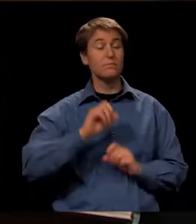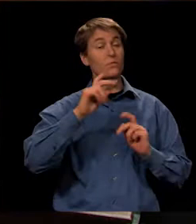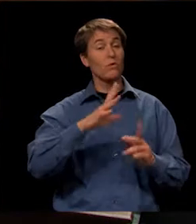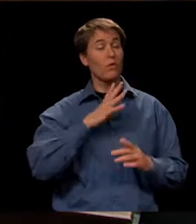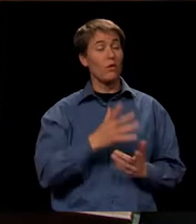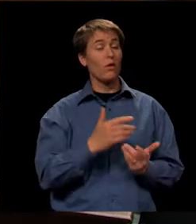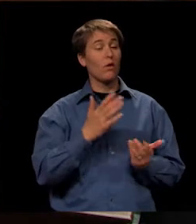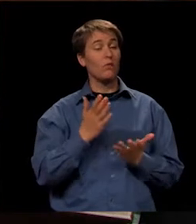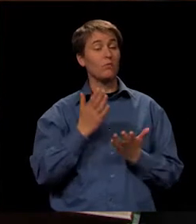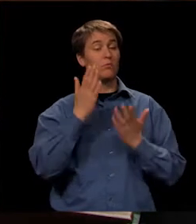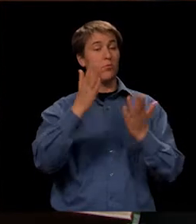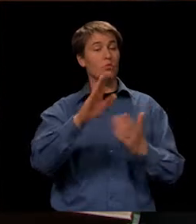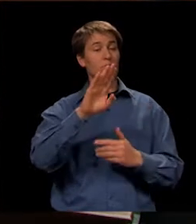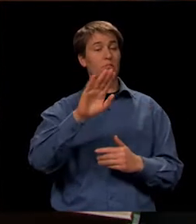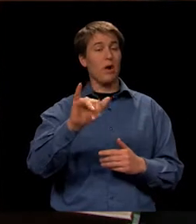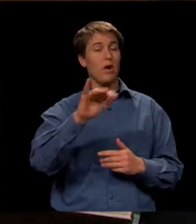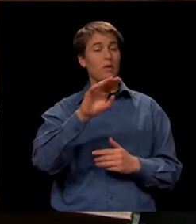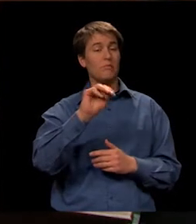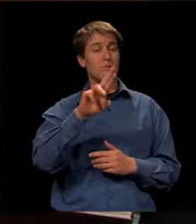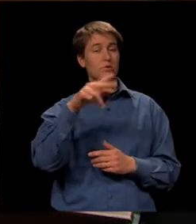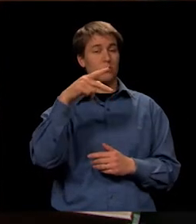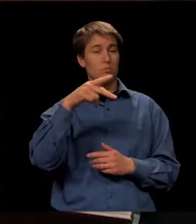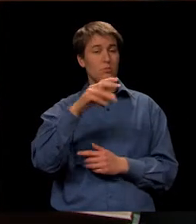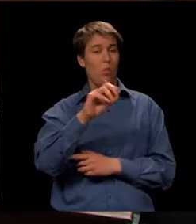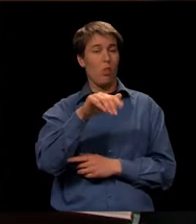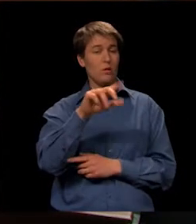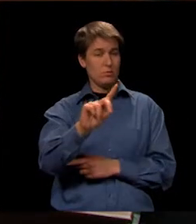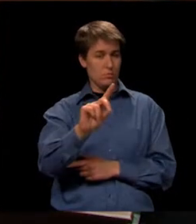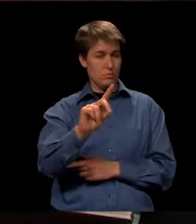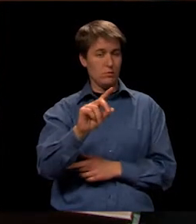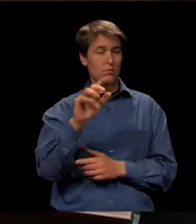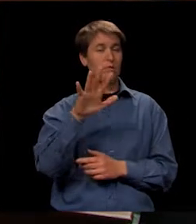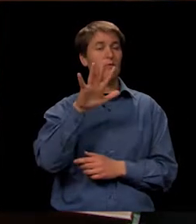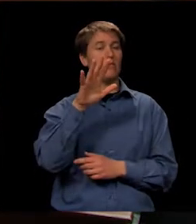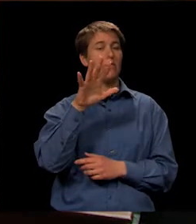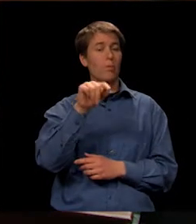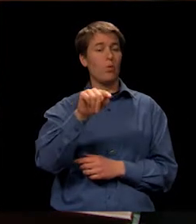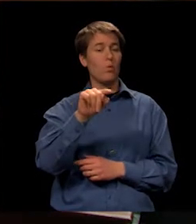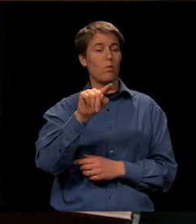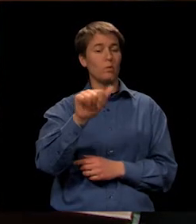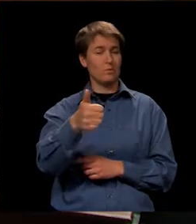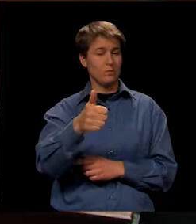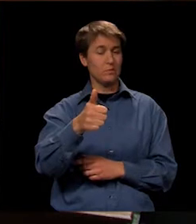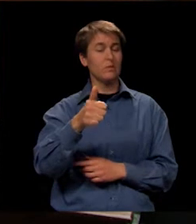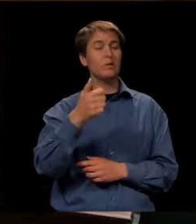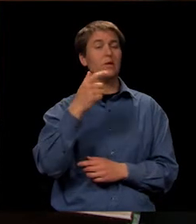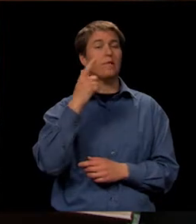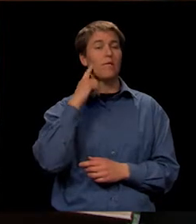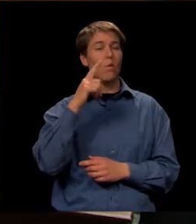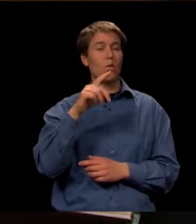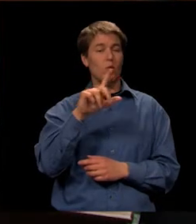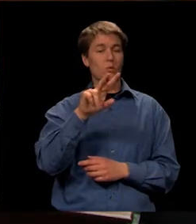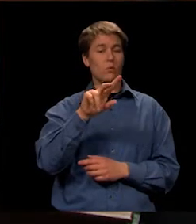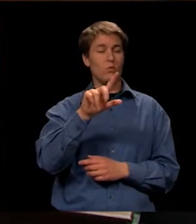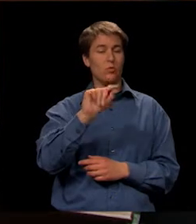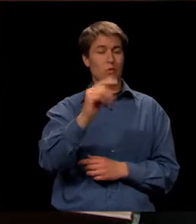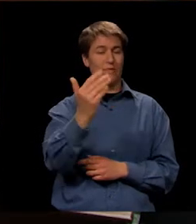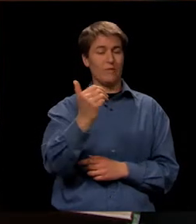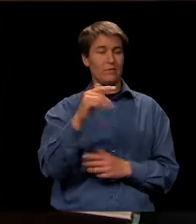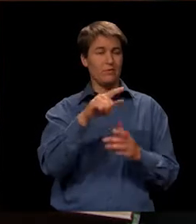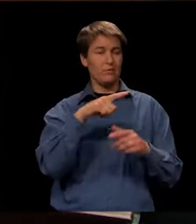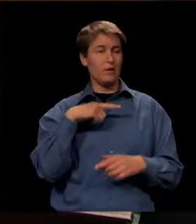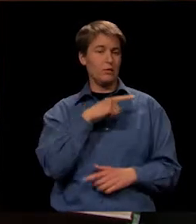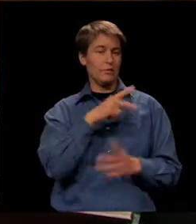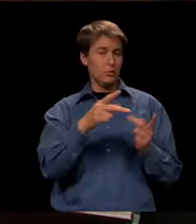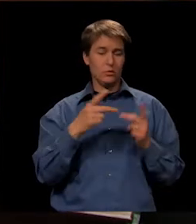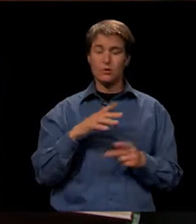So I have a motion by Mr. Poland for 5.10 on the 2015 legislative positions and a